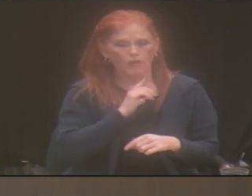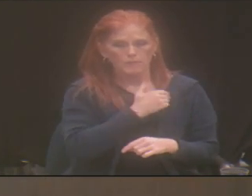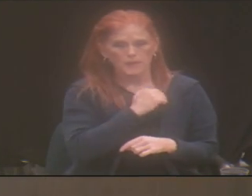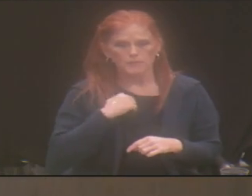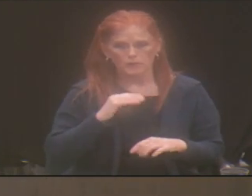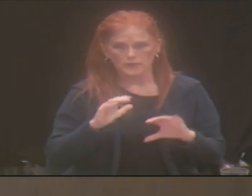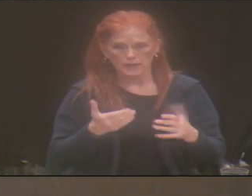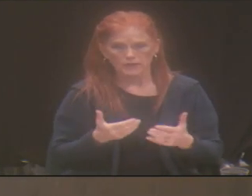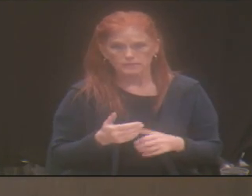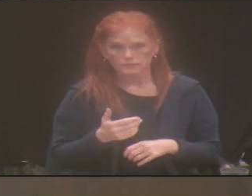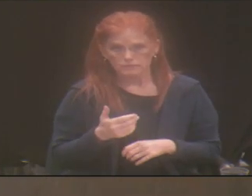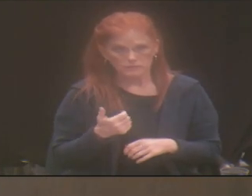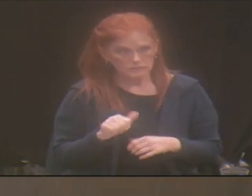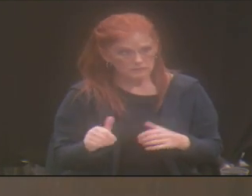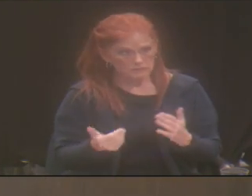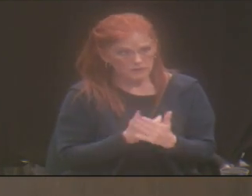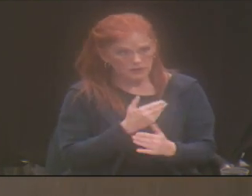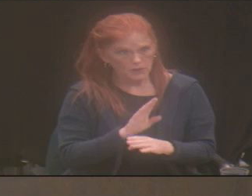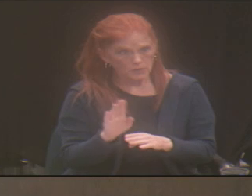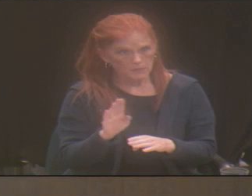Is there any new business?